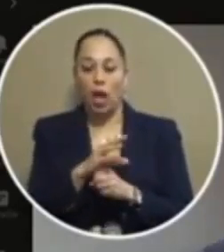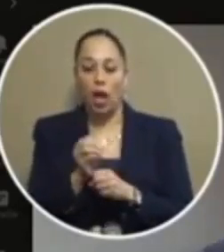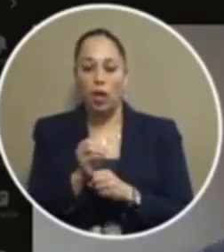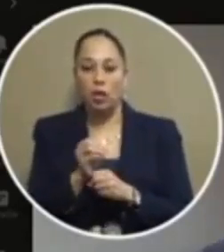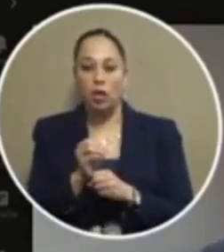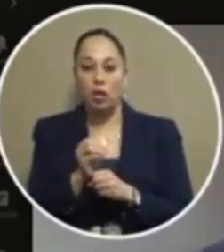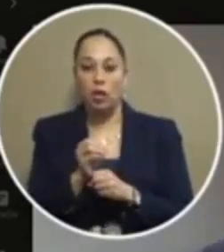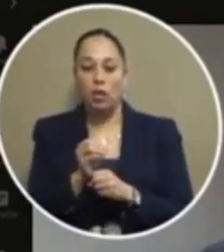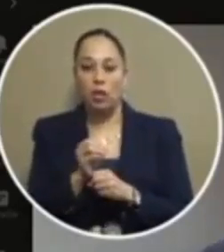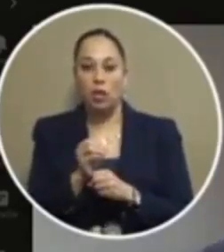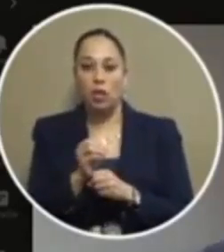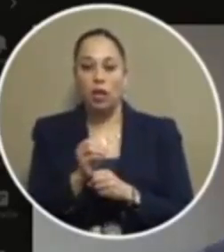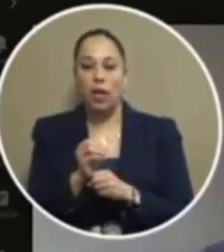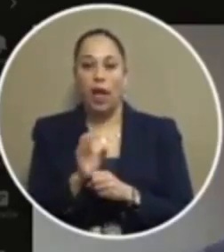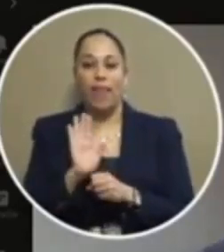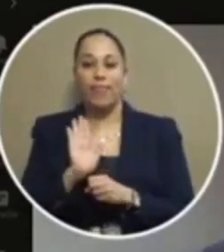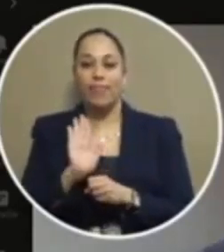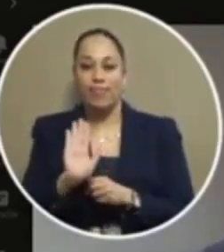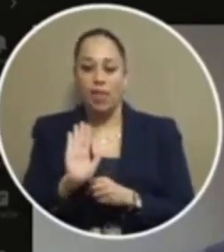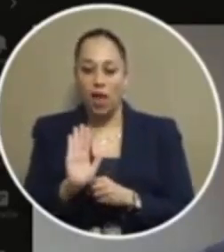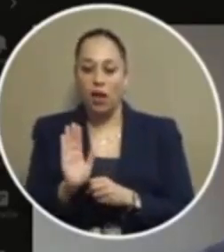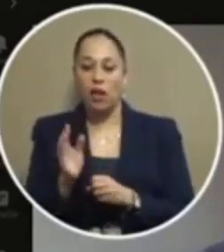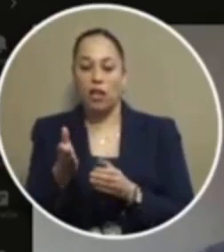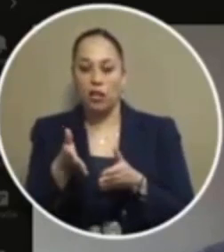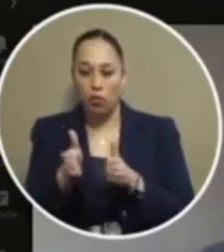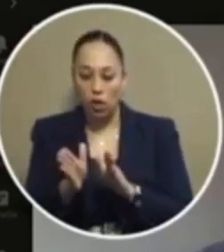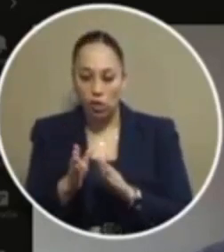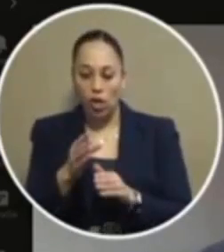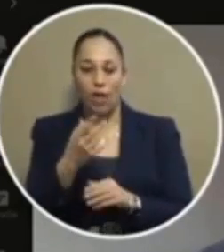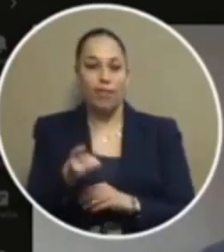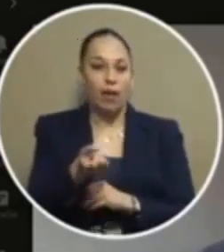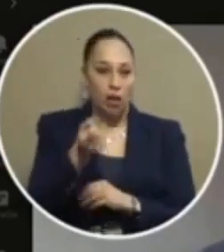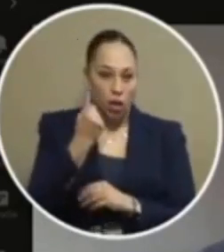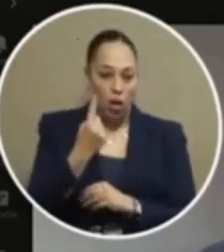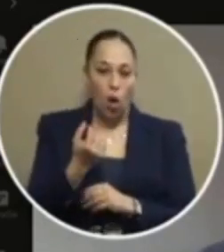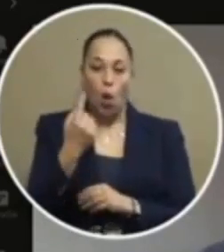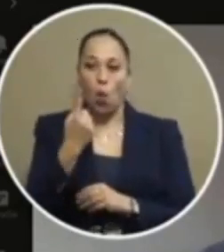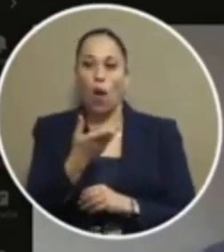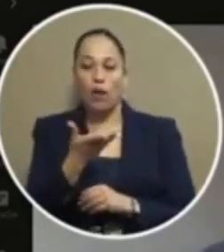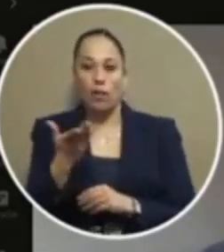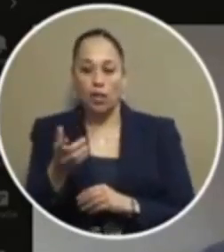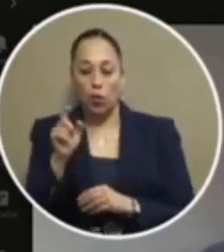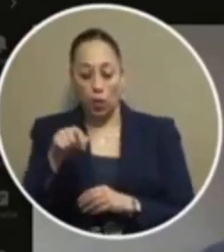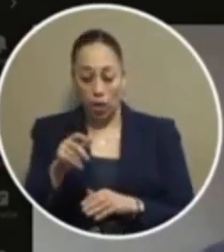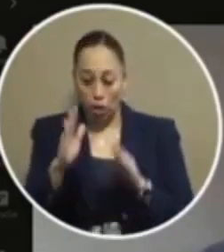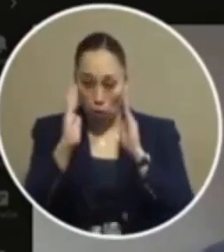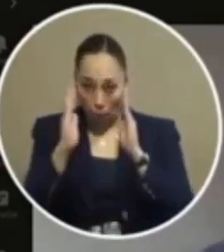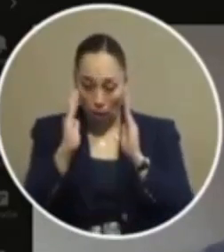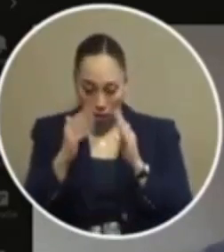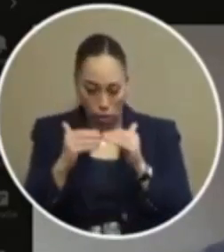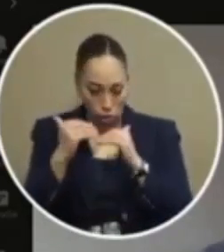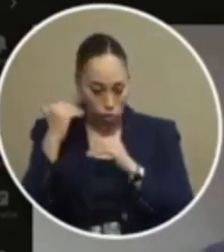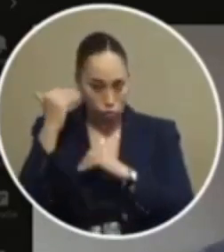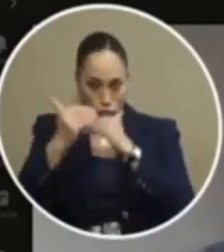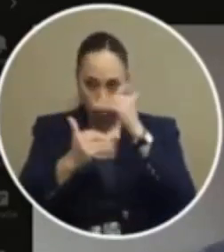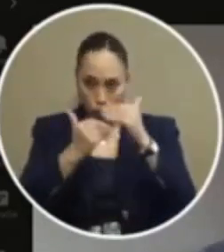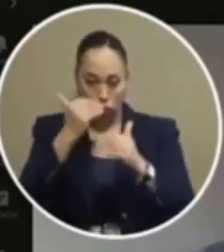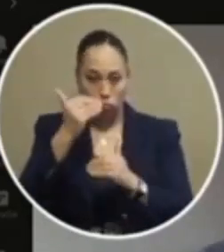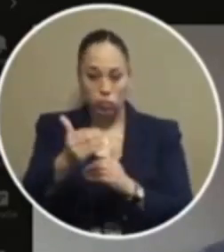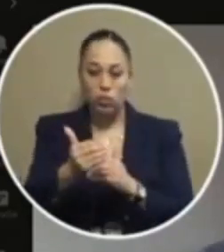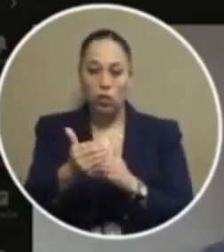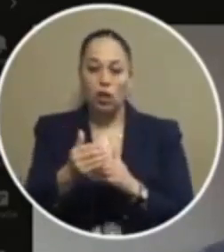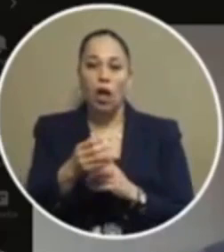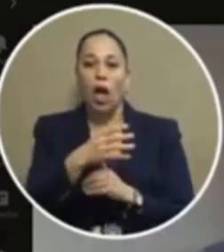their direction and their understanding about this um is one that we really need to pay attention to moving forward um